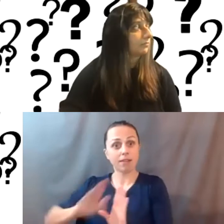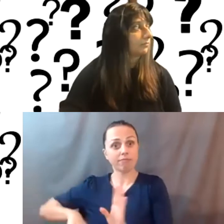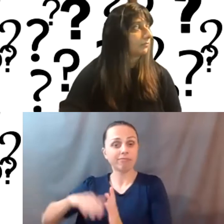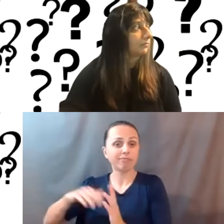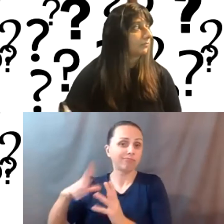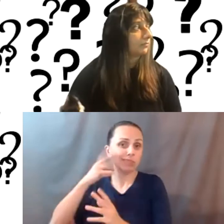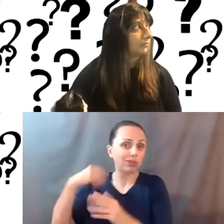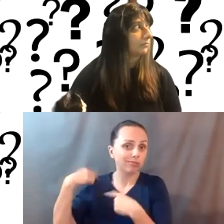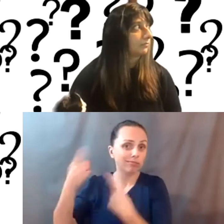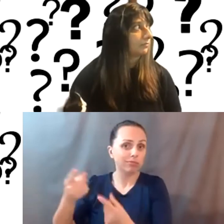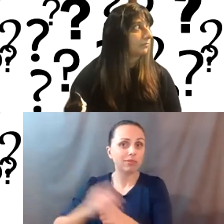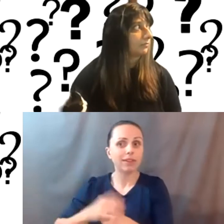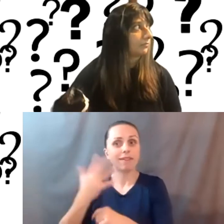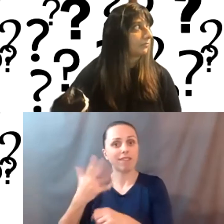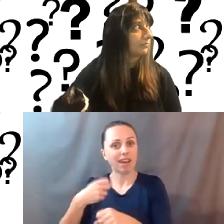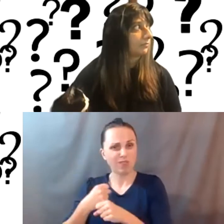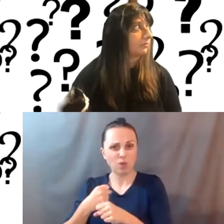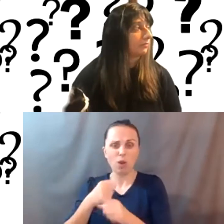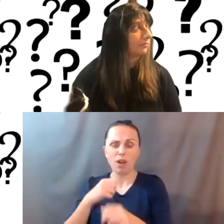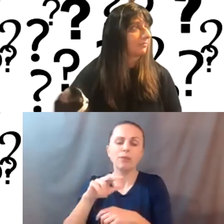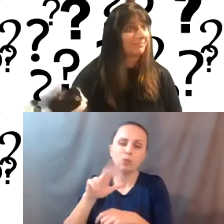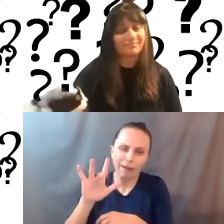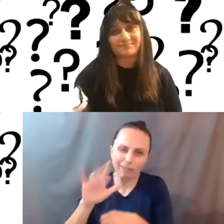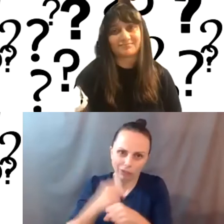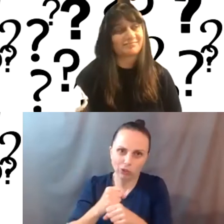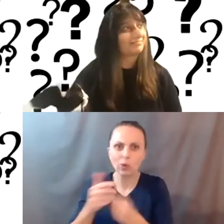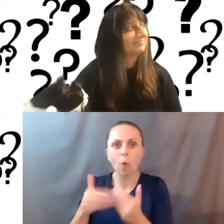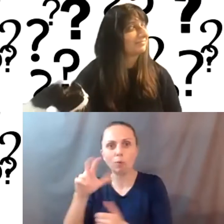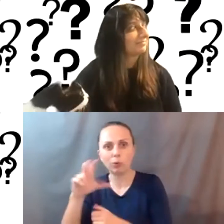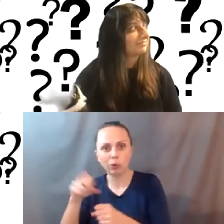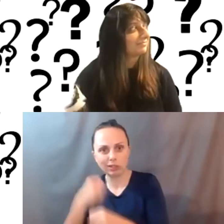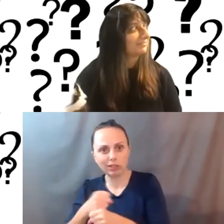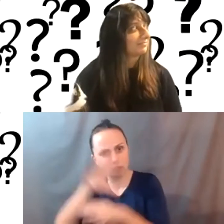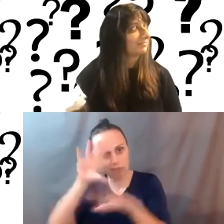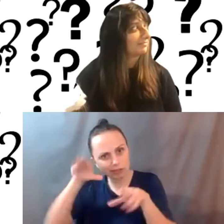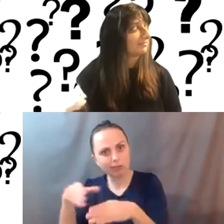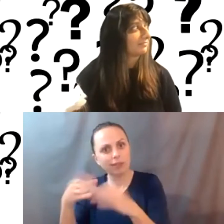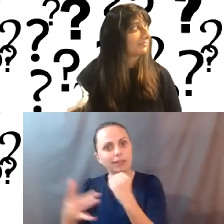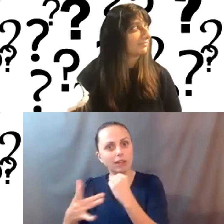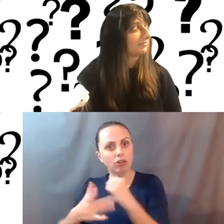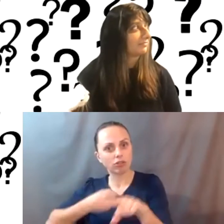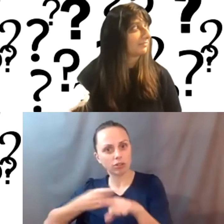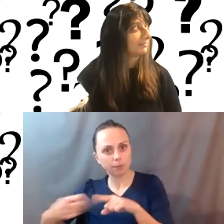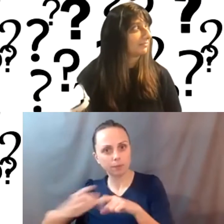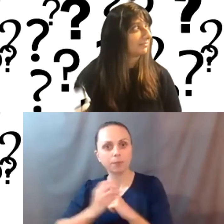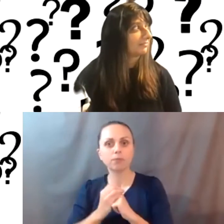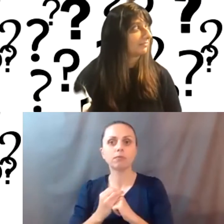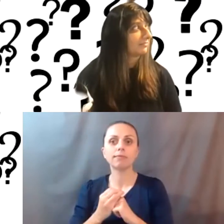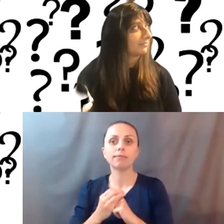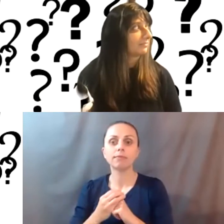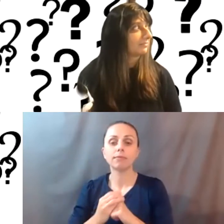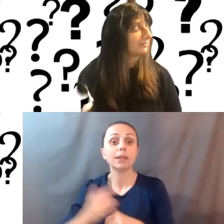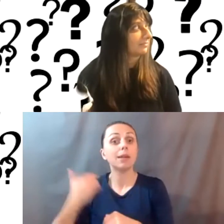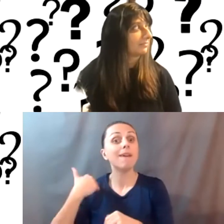five years, going on almost 30, I guess, now of years in technology. And I ran an